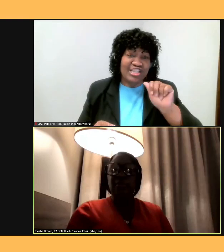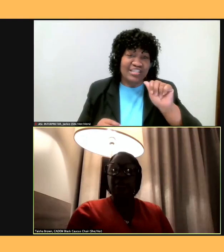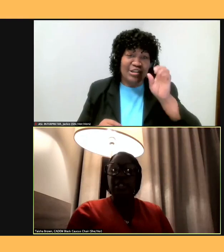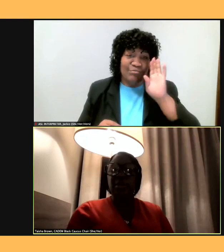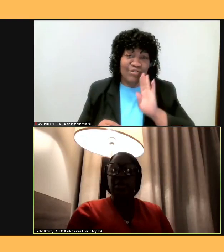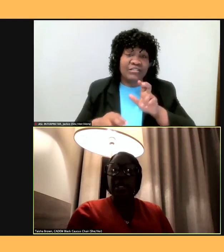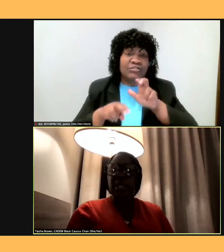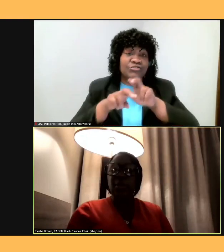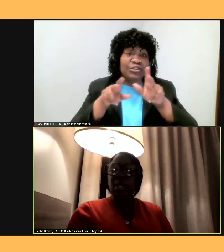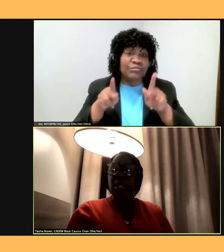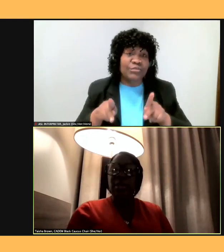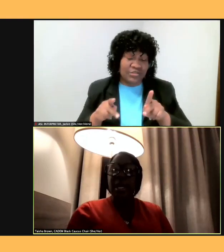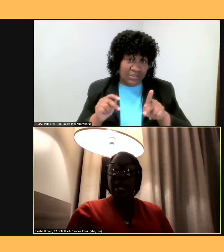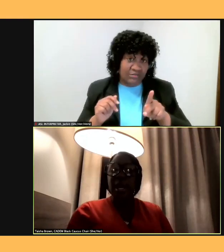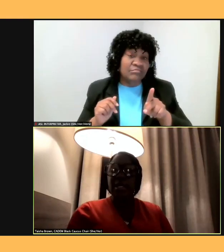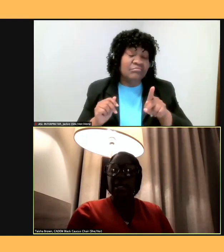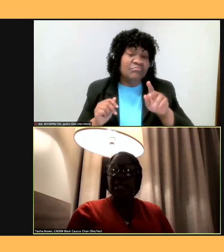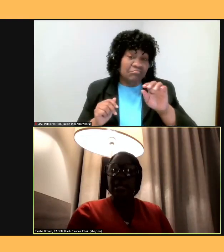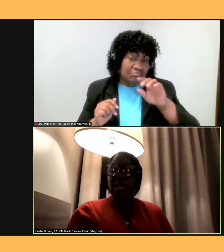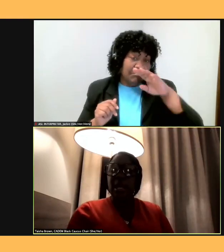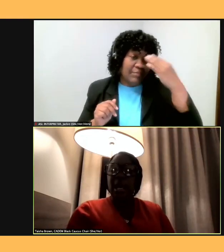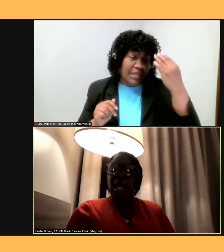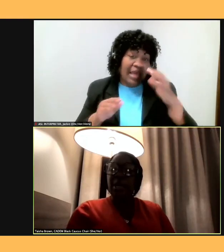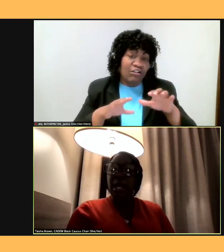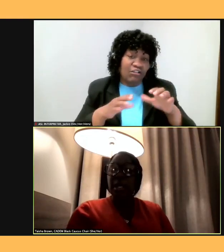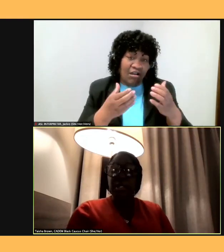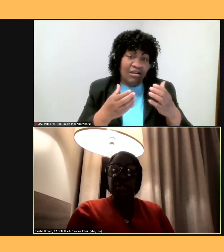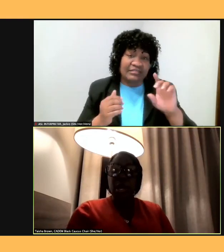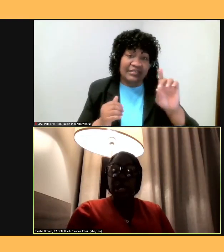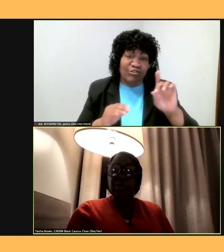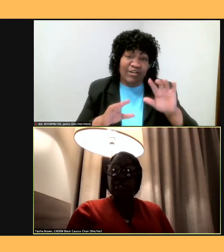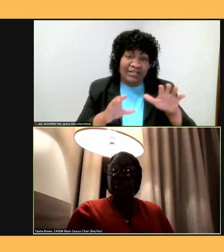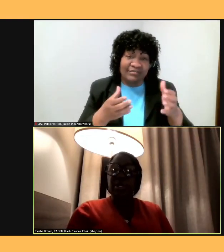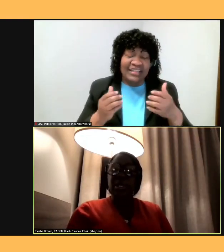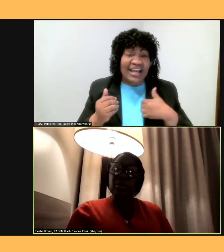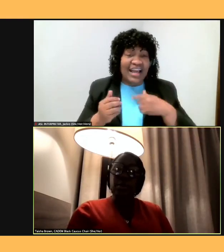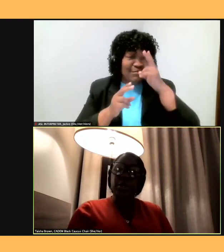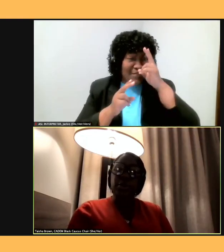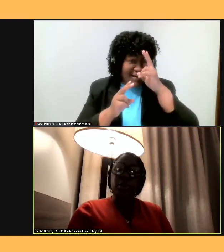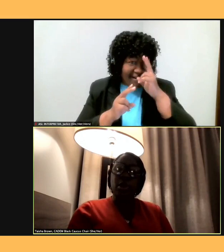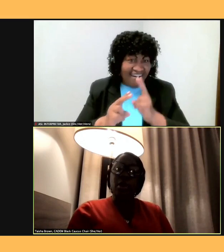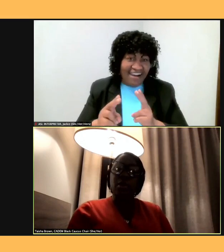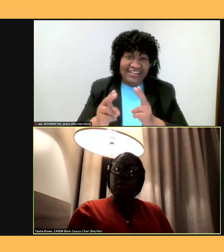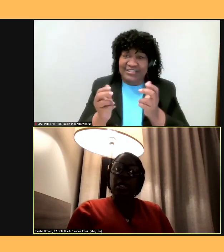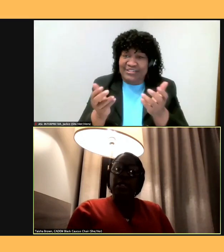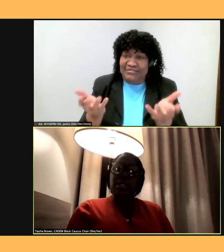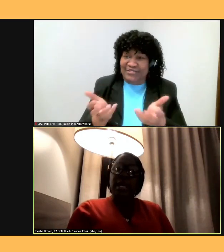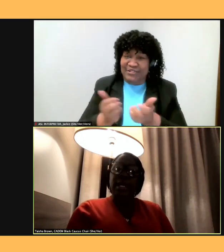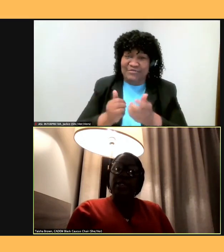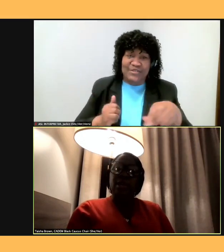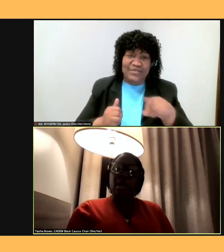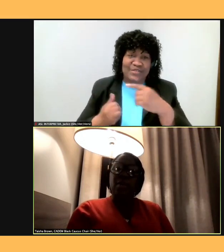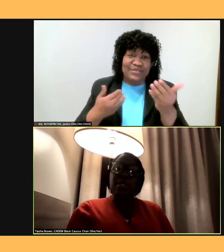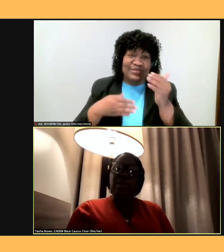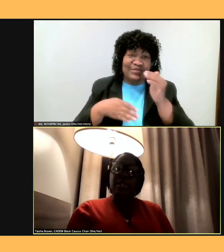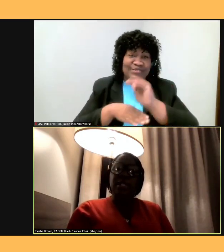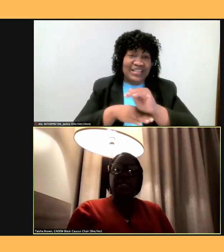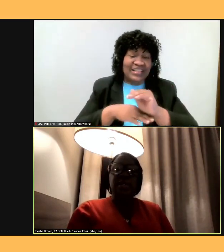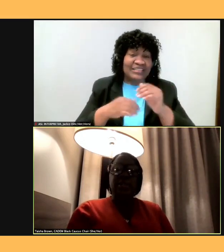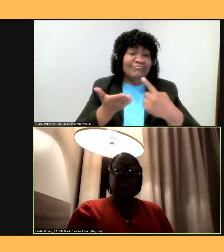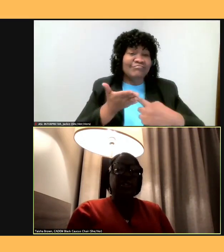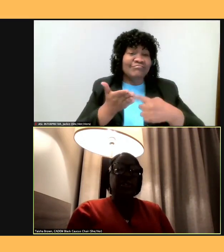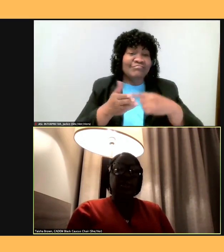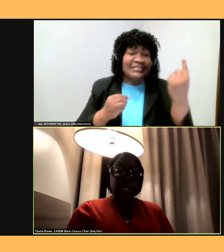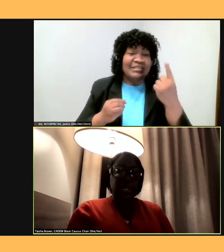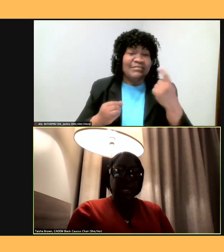Party Black Caucus. I am honored to be here with you all tonight to talk about something that's near and dear to me,